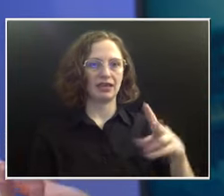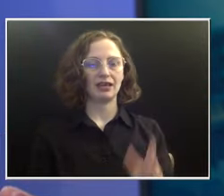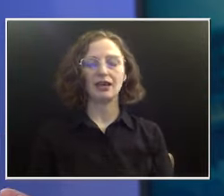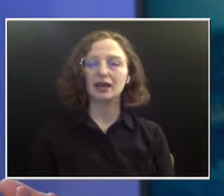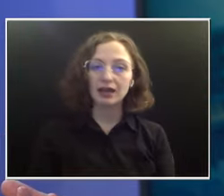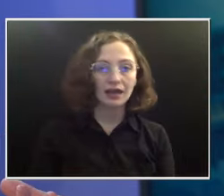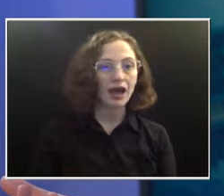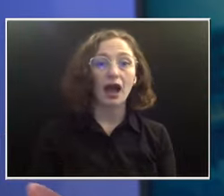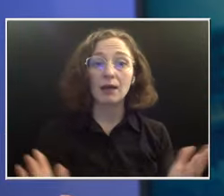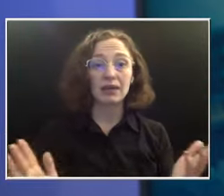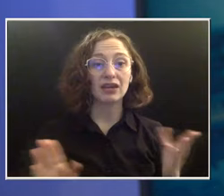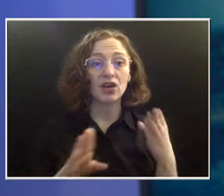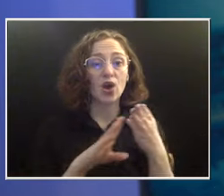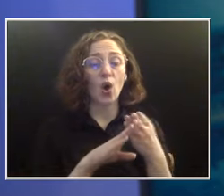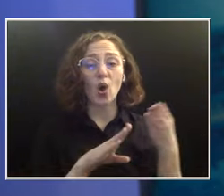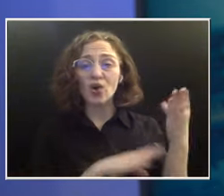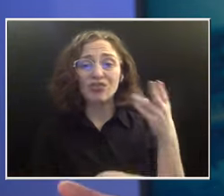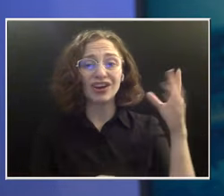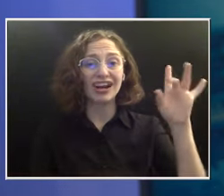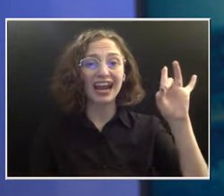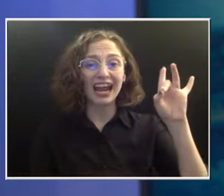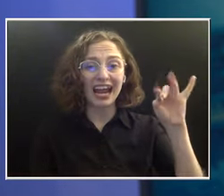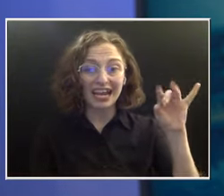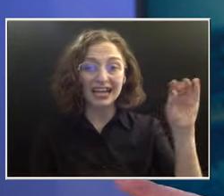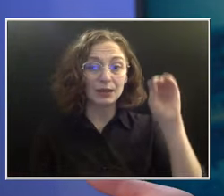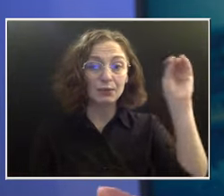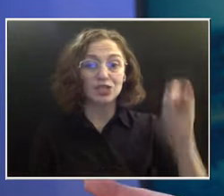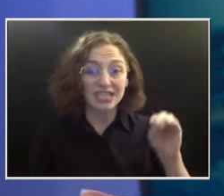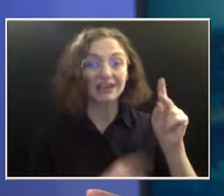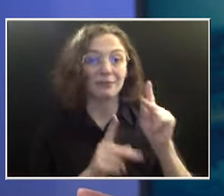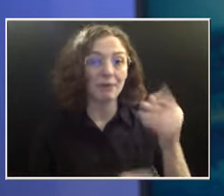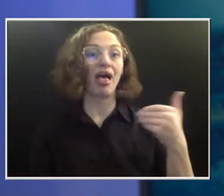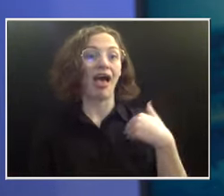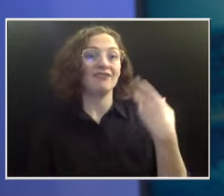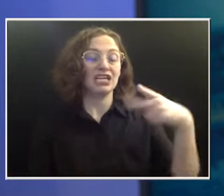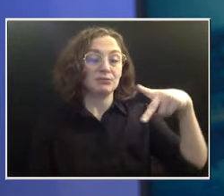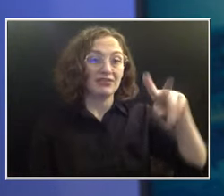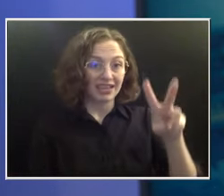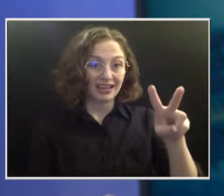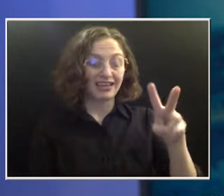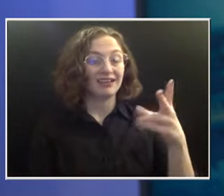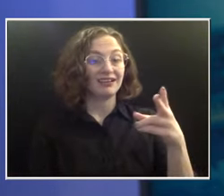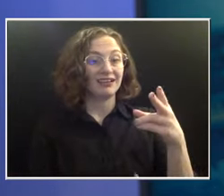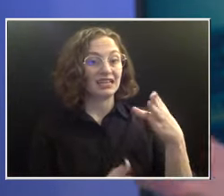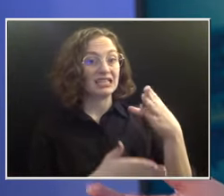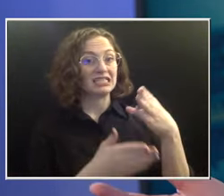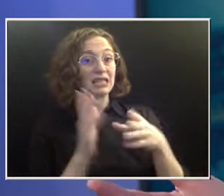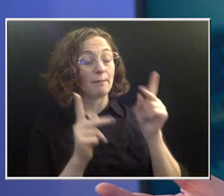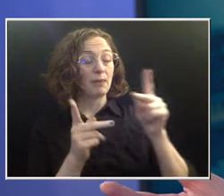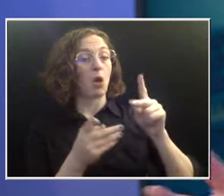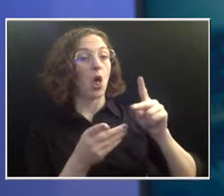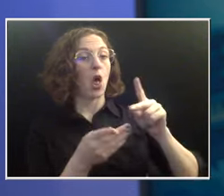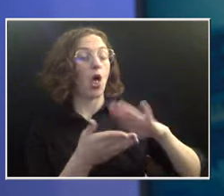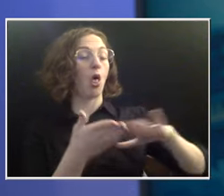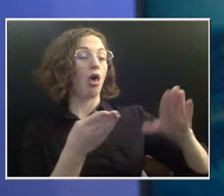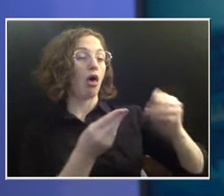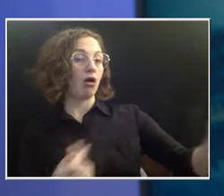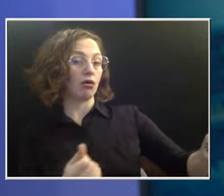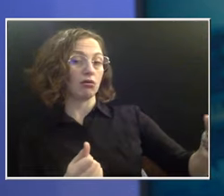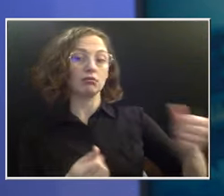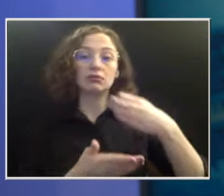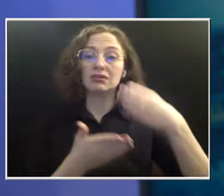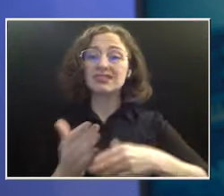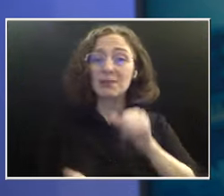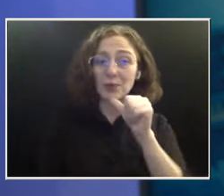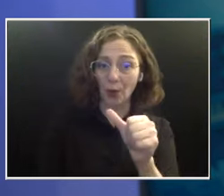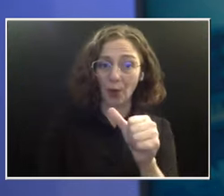80% of us have HPV. Some of us clear it, some of us don't. I think the numbers are probably even a little bit higher. You don't know, like, when you have